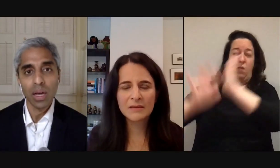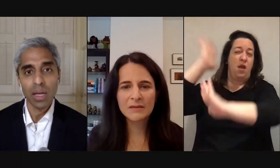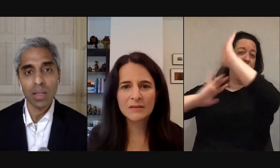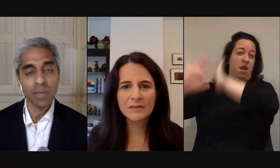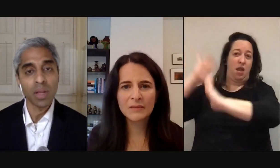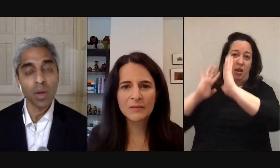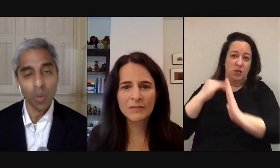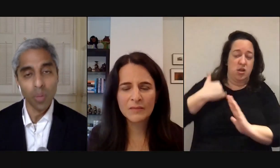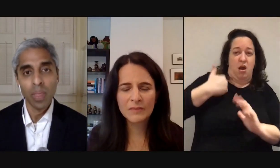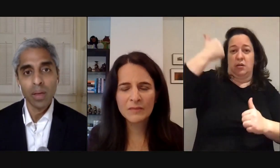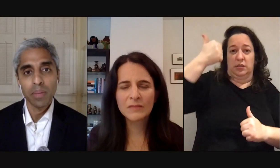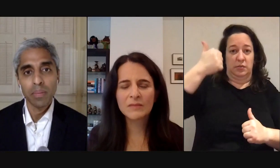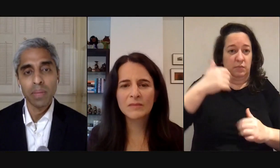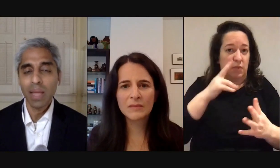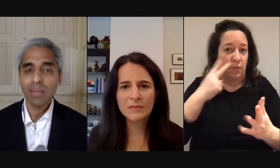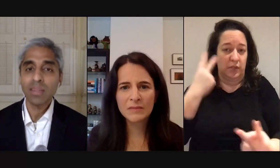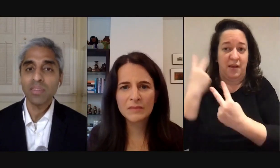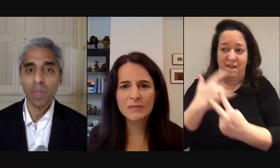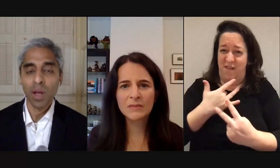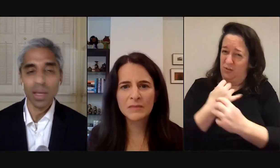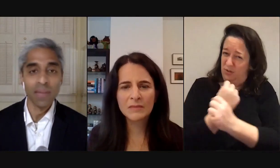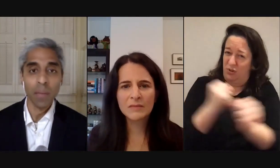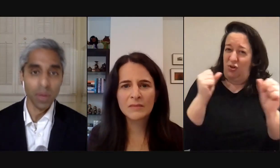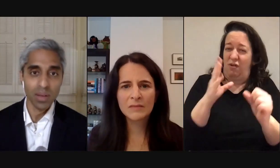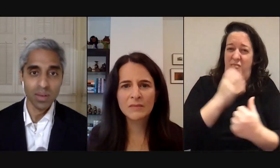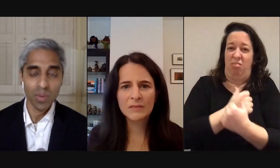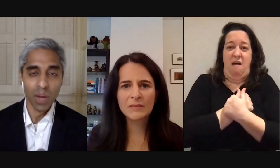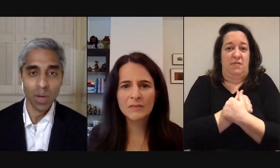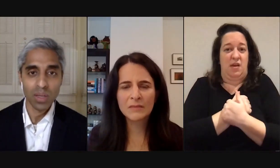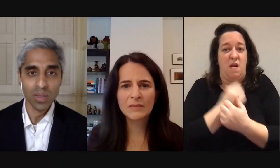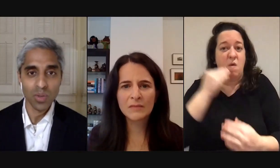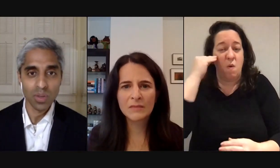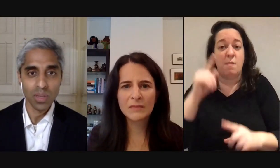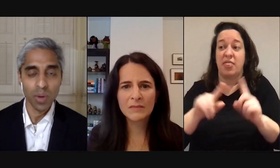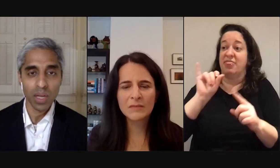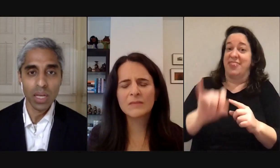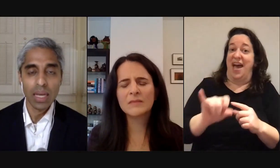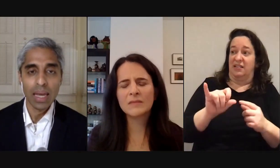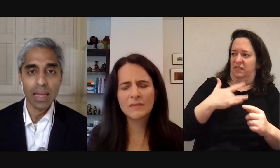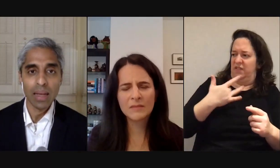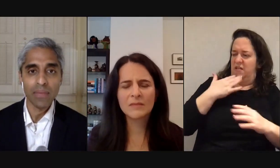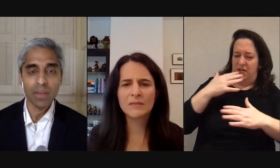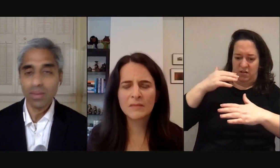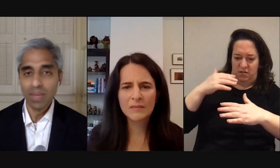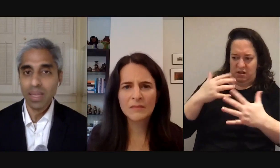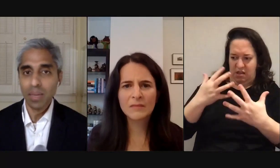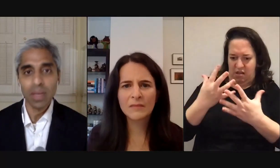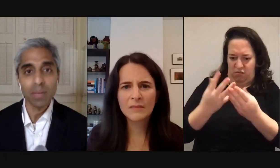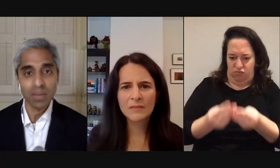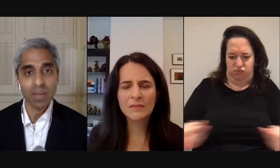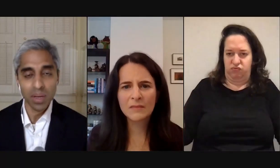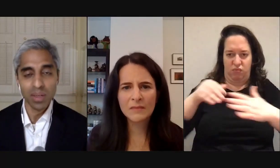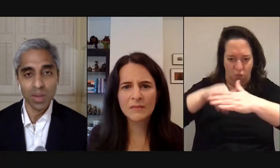and loved at home but that sense of belonging evaporated when i walked into school in the morning and i felt this